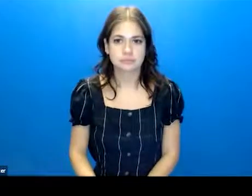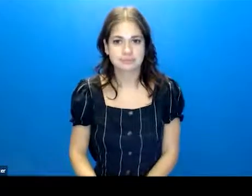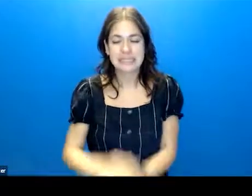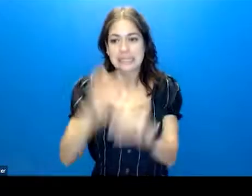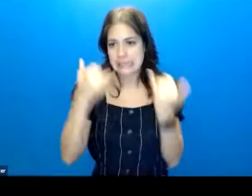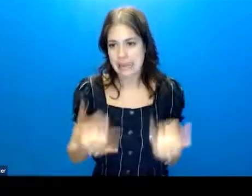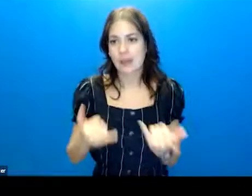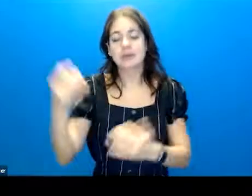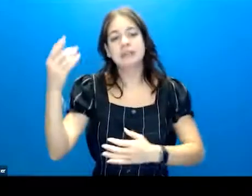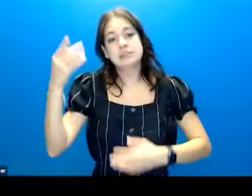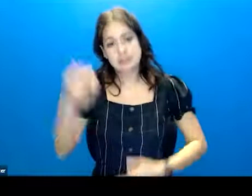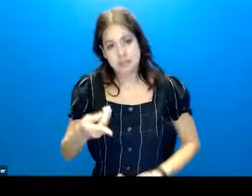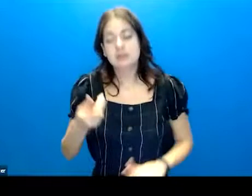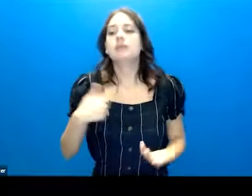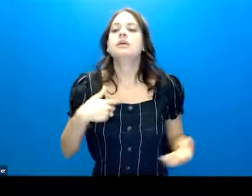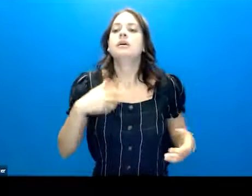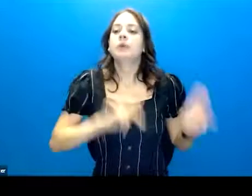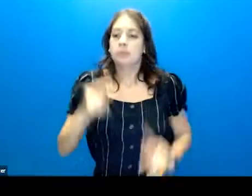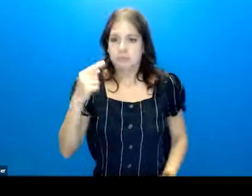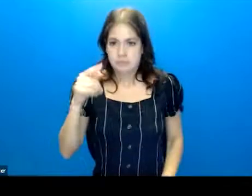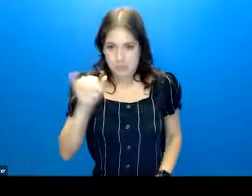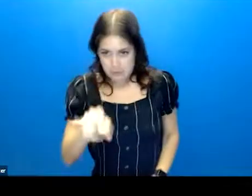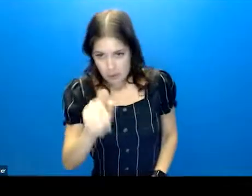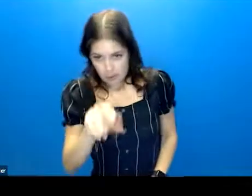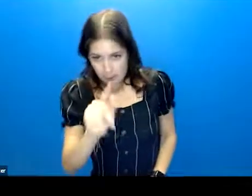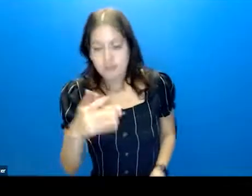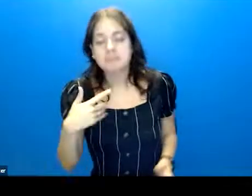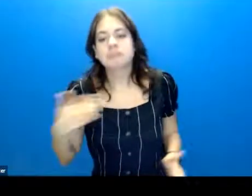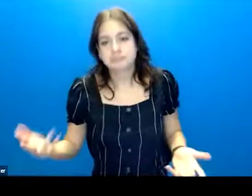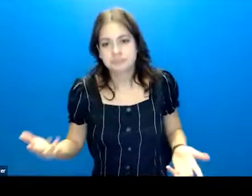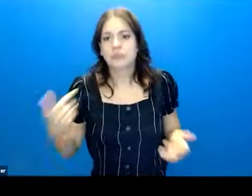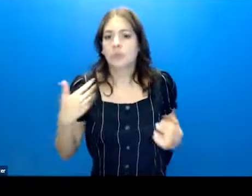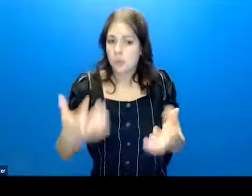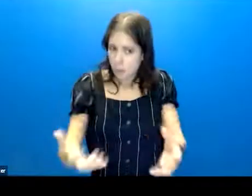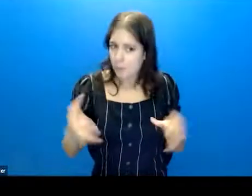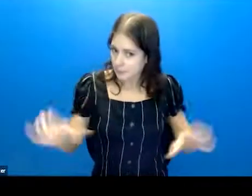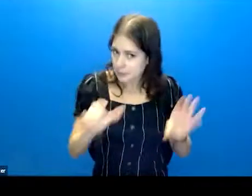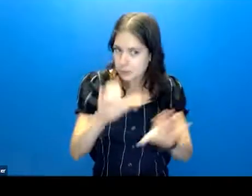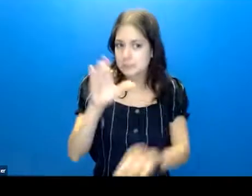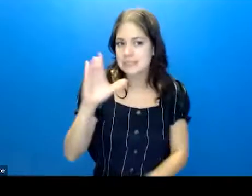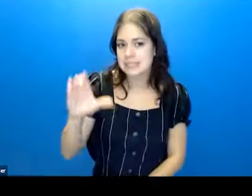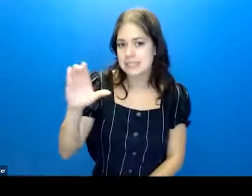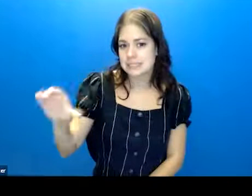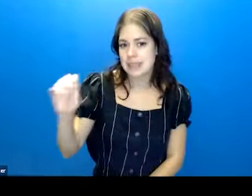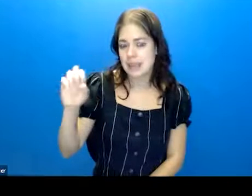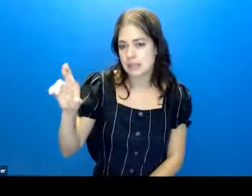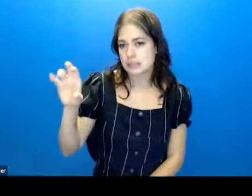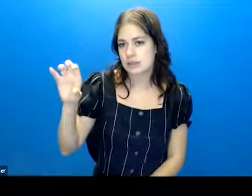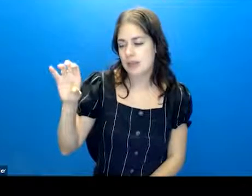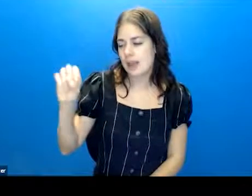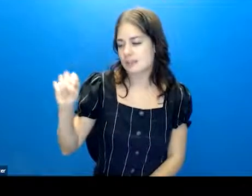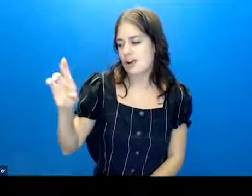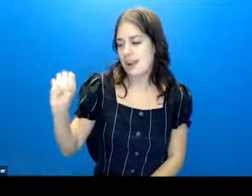Now, at this point, folks go, all right. So you want me to do the CSSRS? There's a lot of